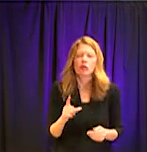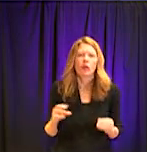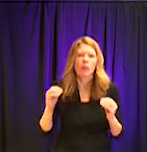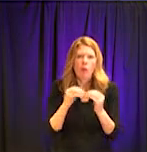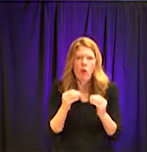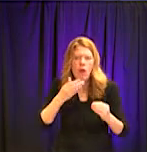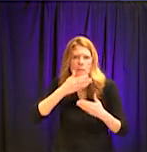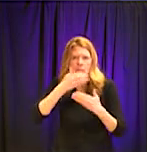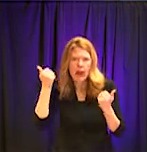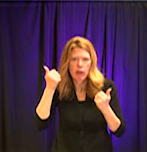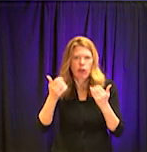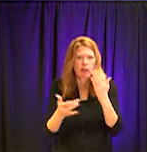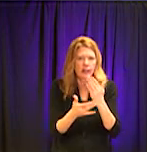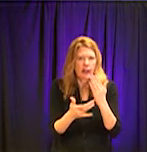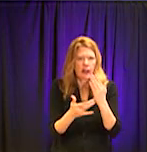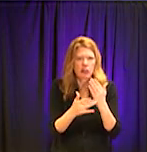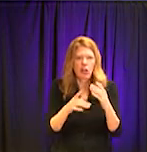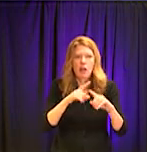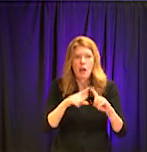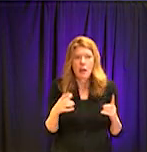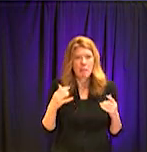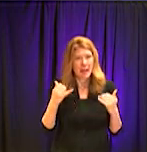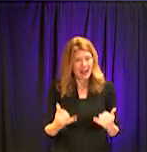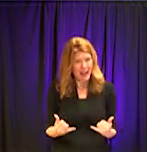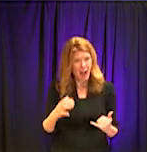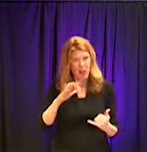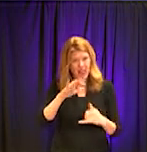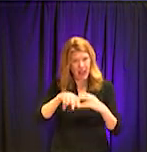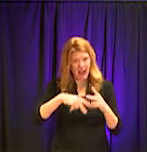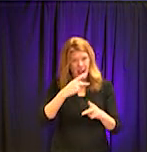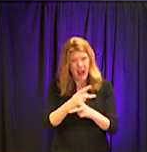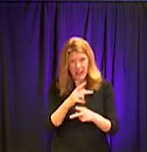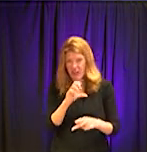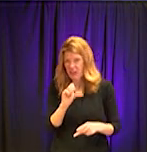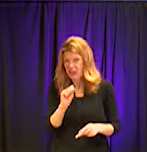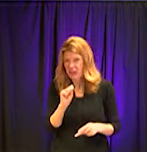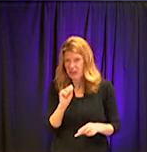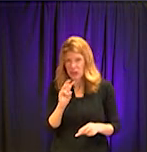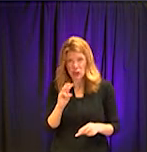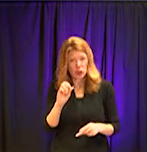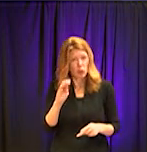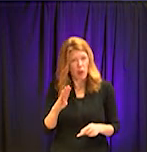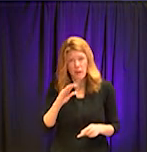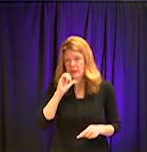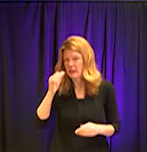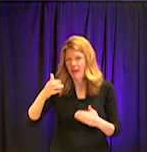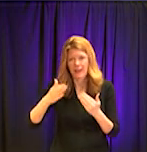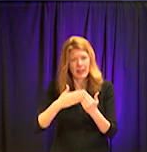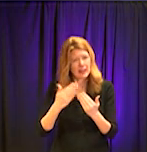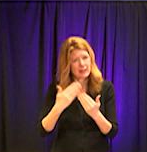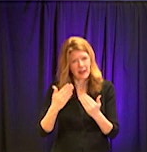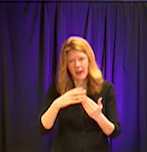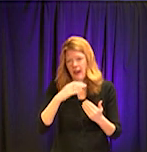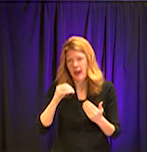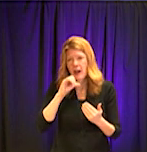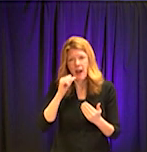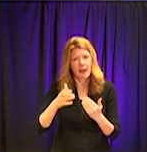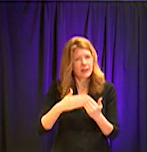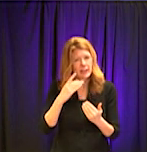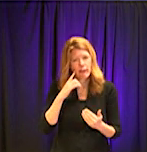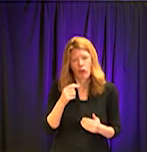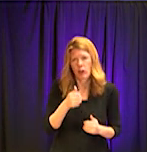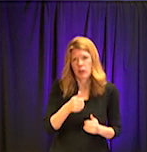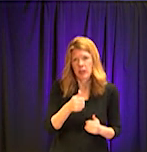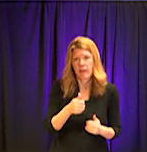be able to do things like that. But a nasal pharyngeal swab is not an easy thing to collect. How long to get the results? Um, anywhere between 24 and 48